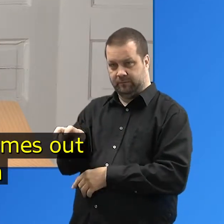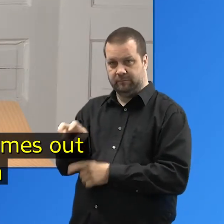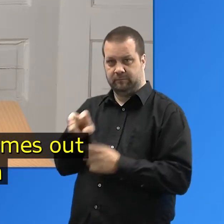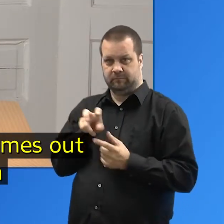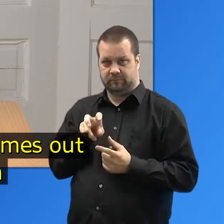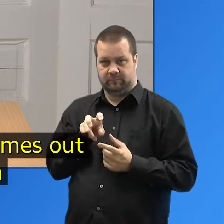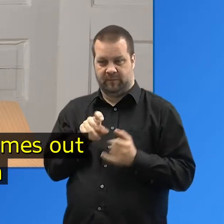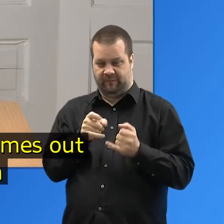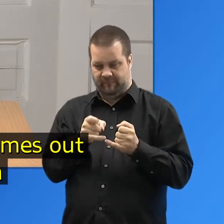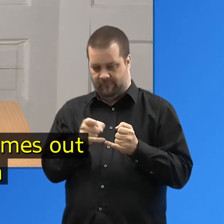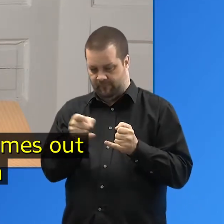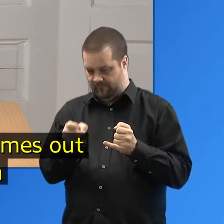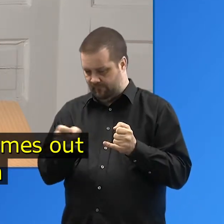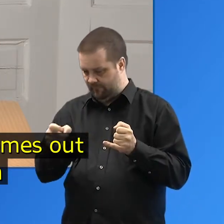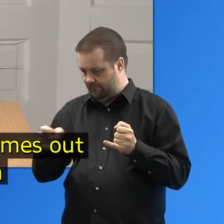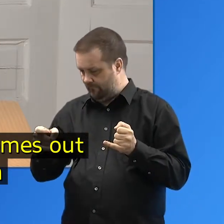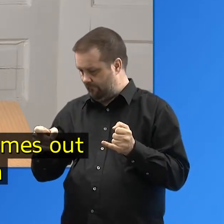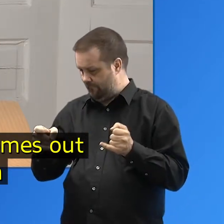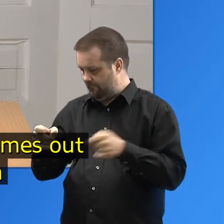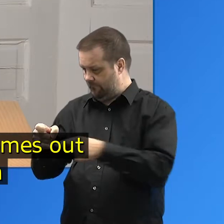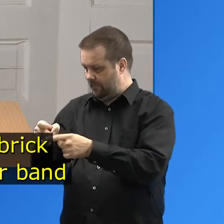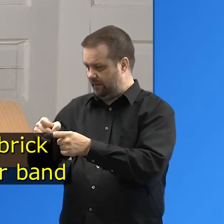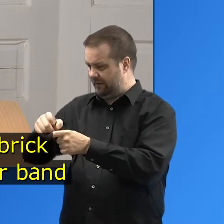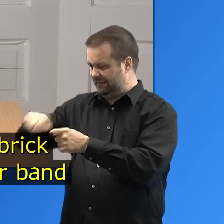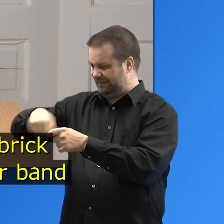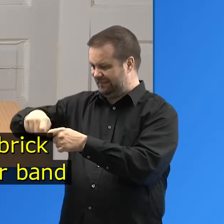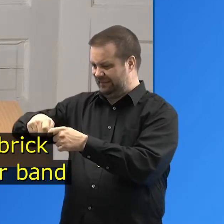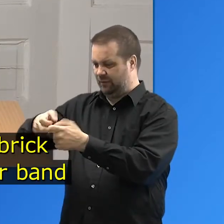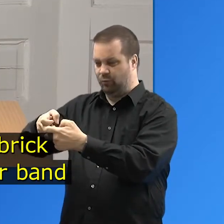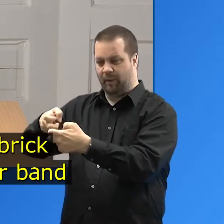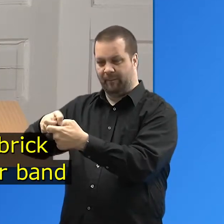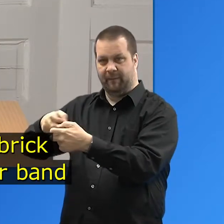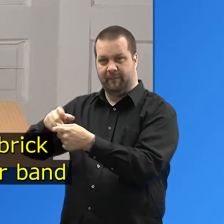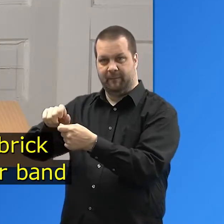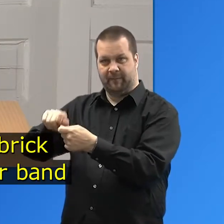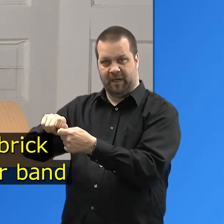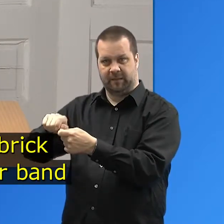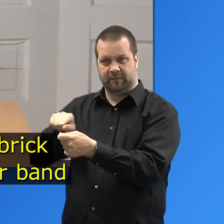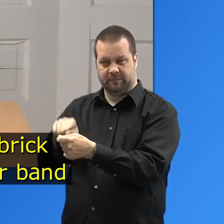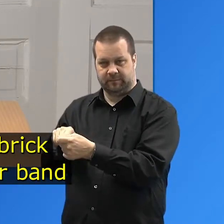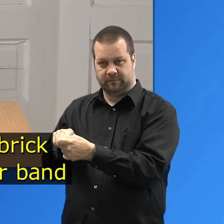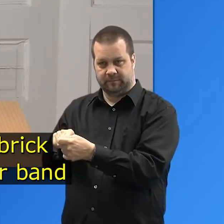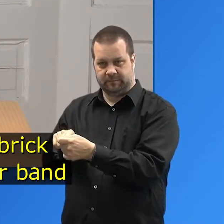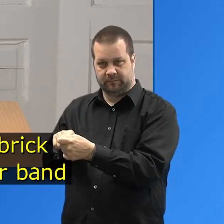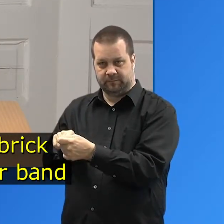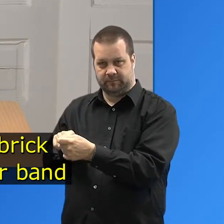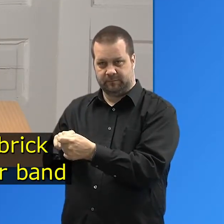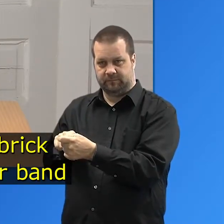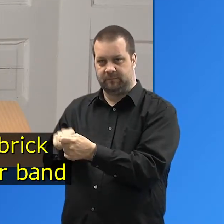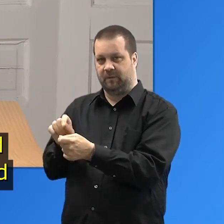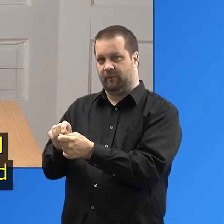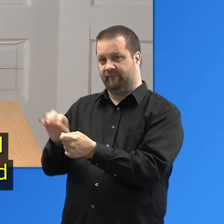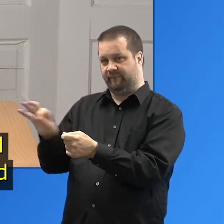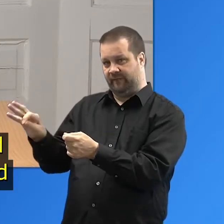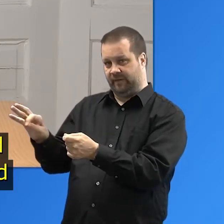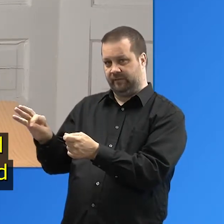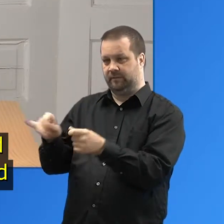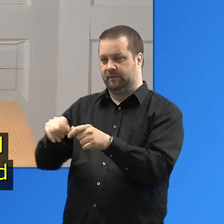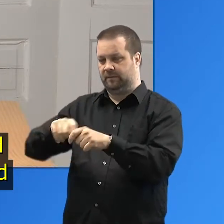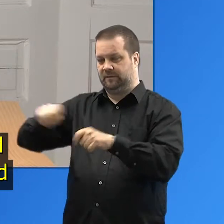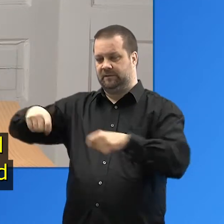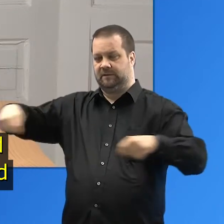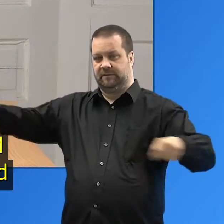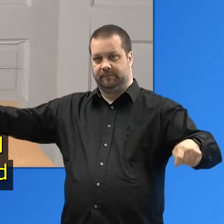Feel for the wire that comes out from the bottom of the plastic power brick and remove the rubber band